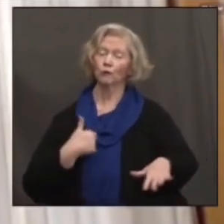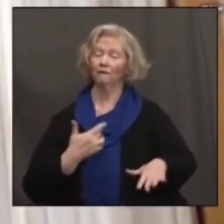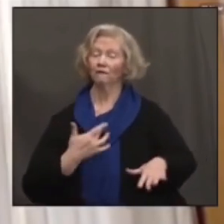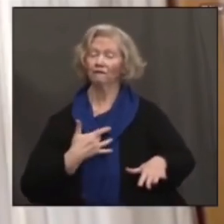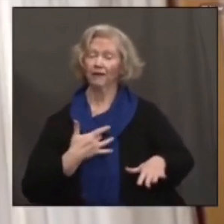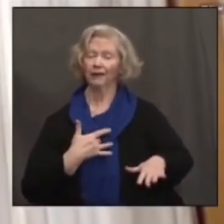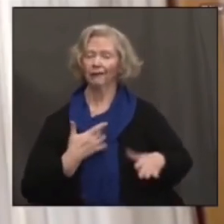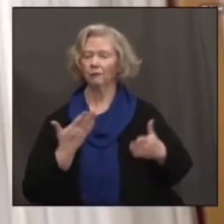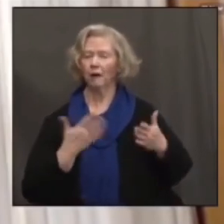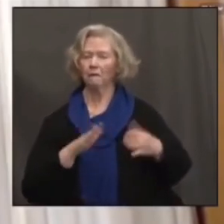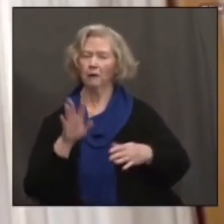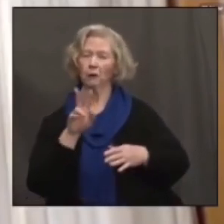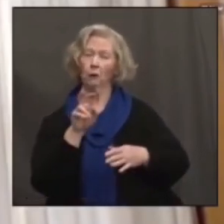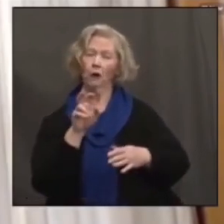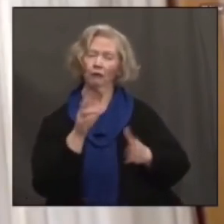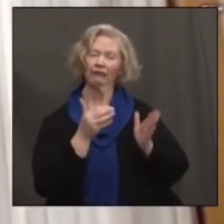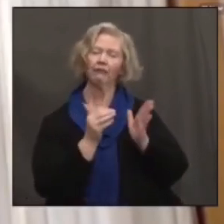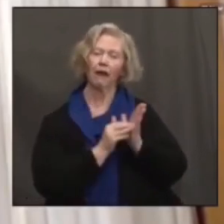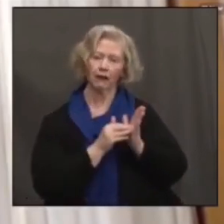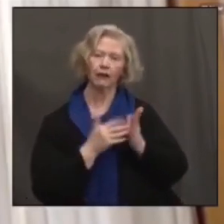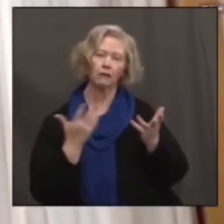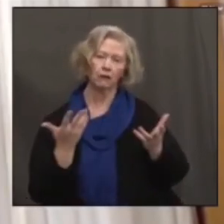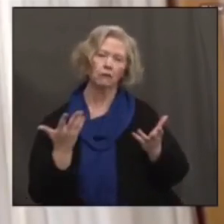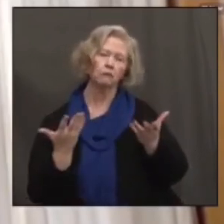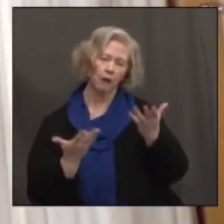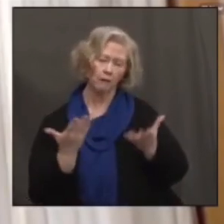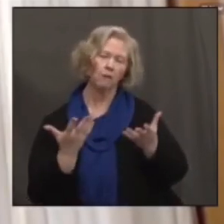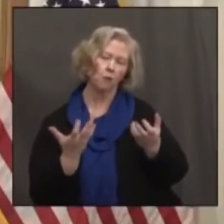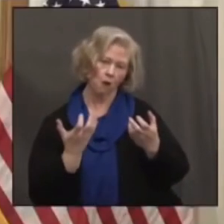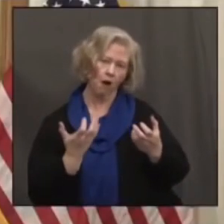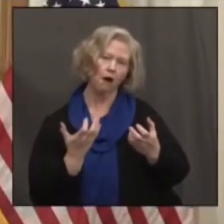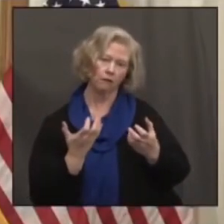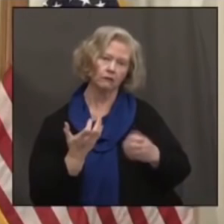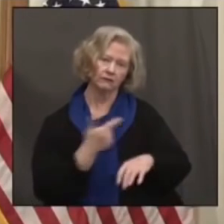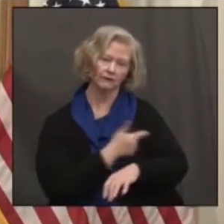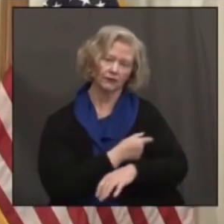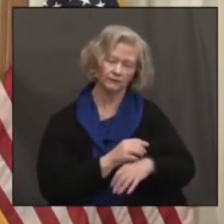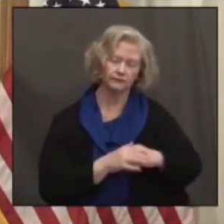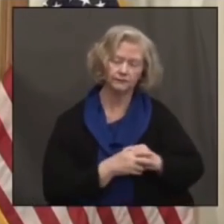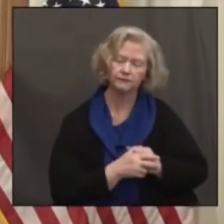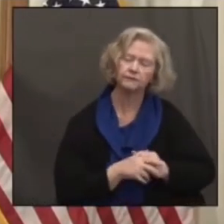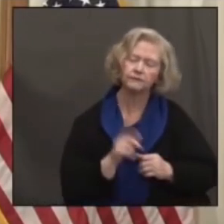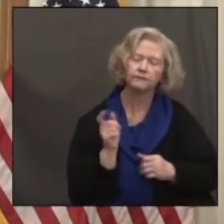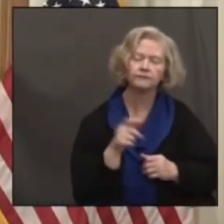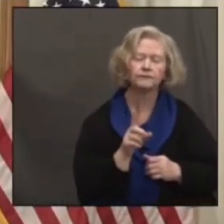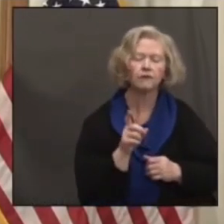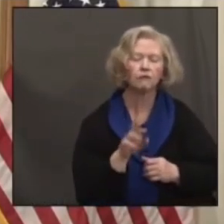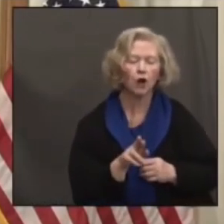looking to queue up in this next phase who haven't already been vaccinated. And for Dr. Koh,